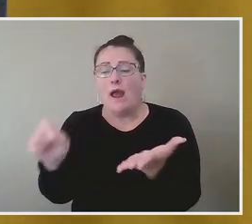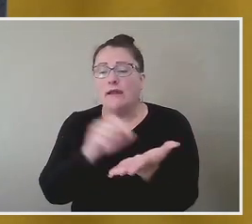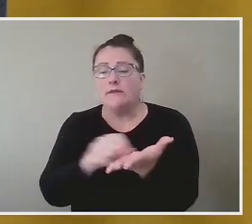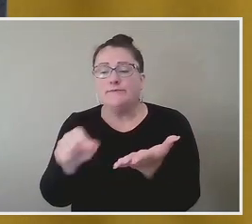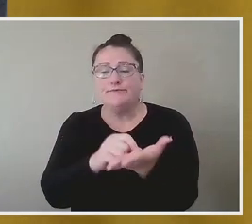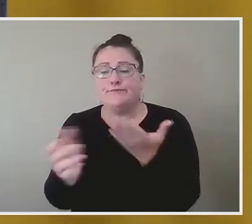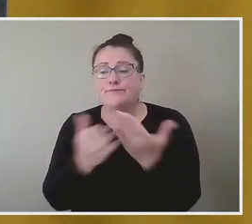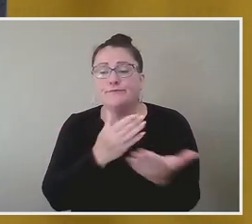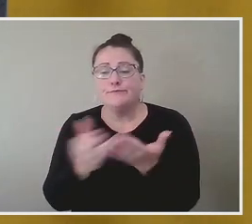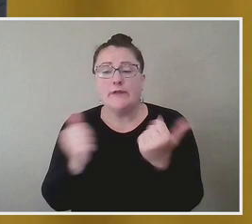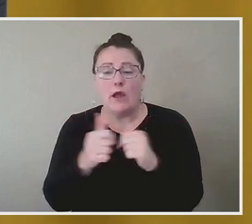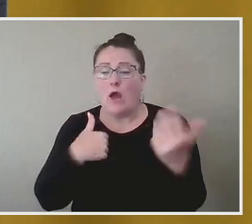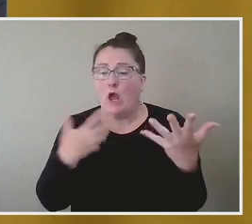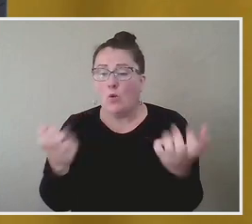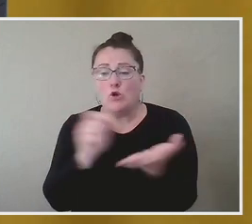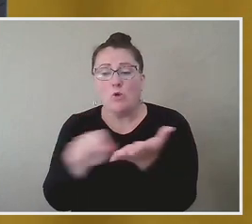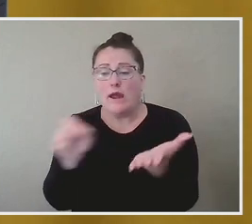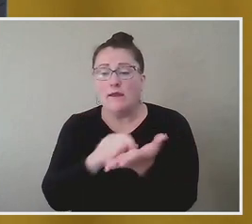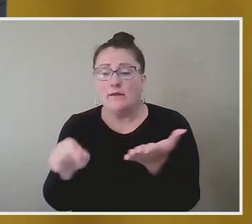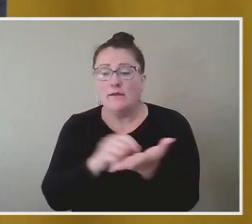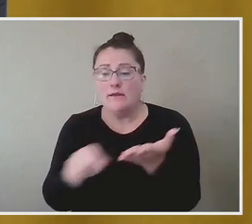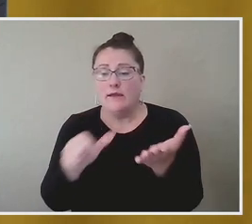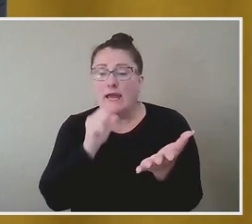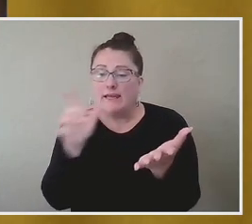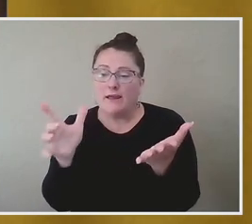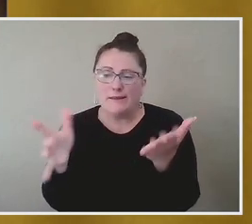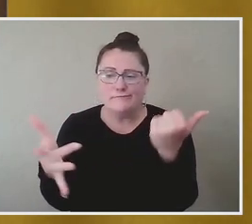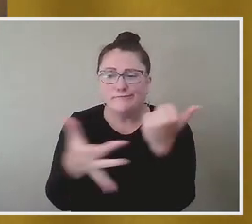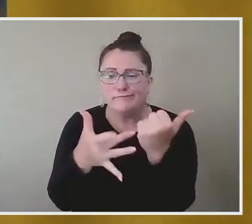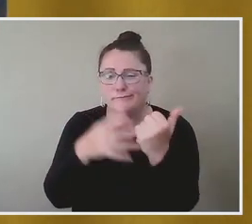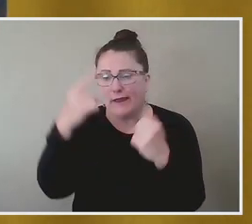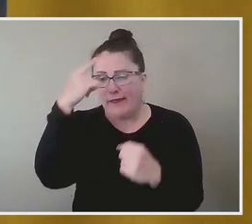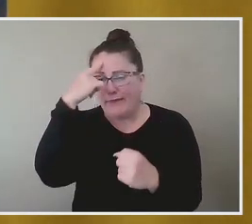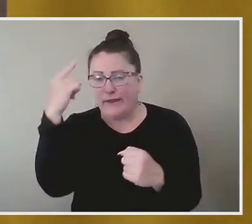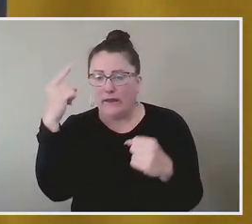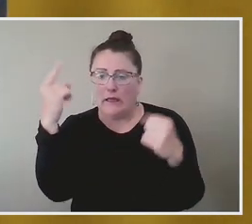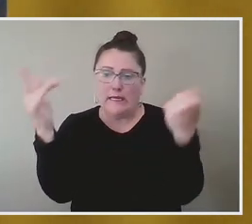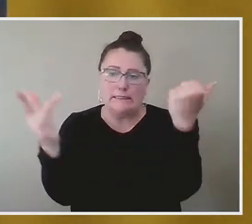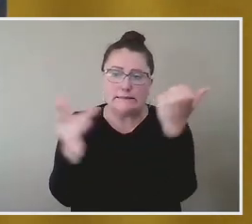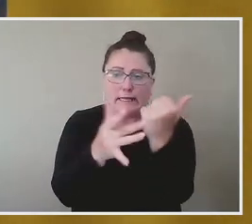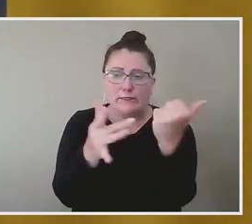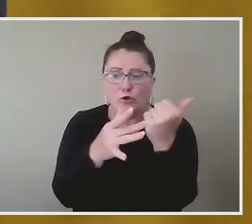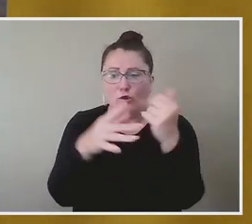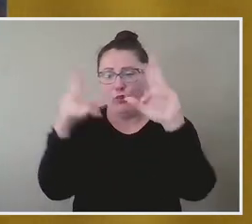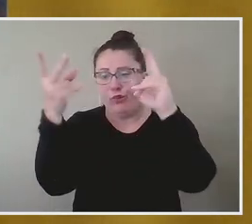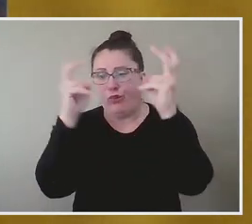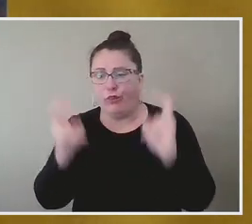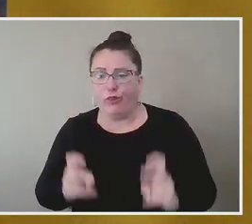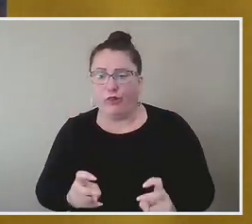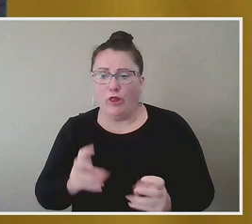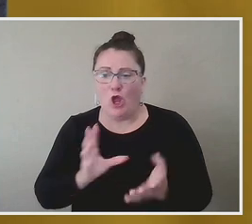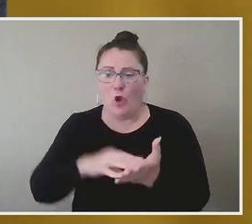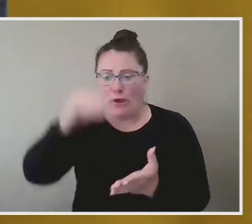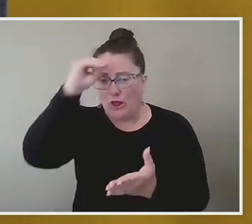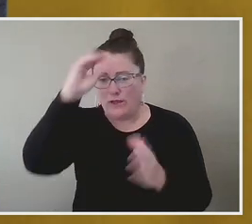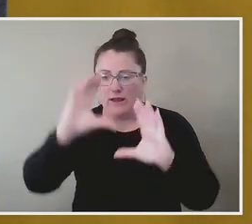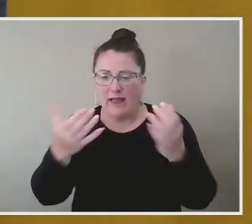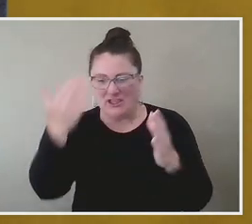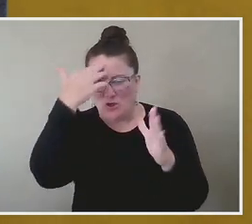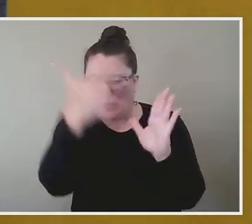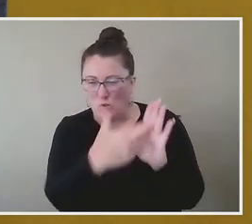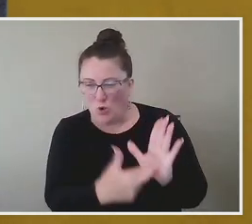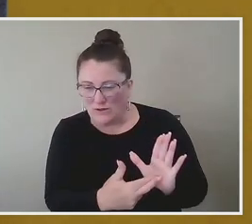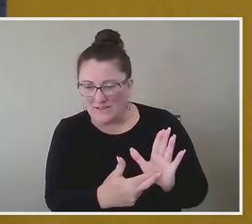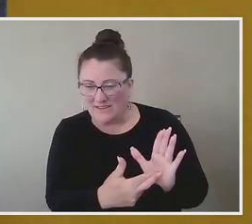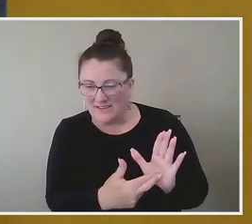write the way I want to write and not technically think about, like, all those technical things that we learn in the classroom about writing. I think